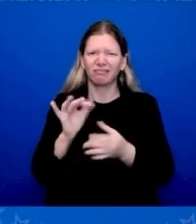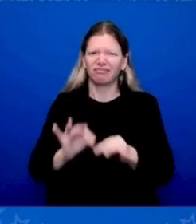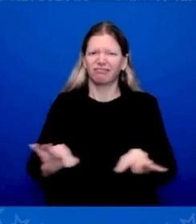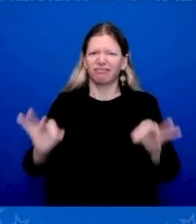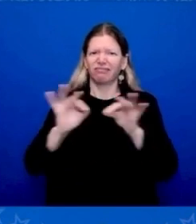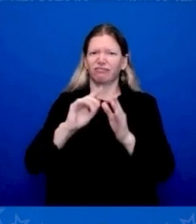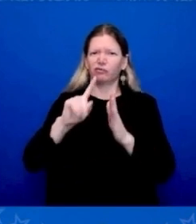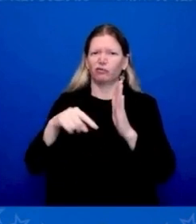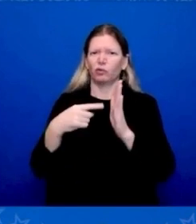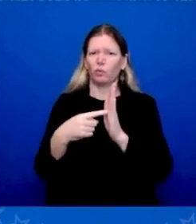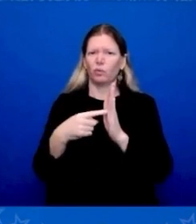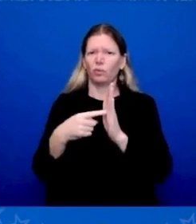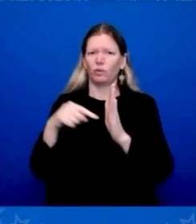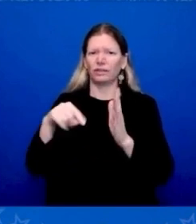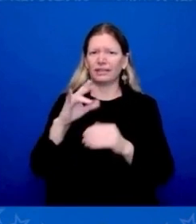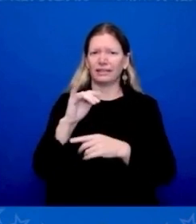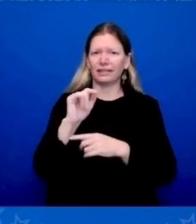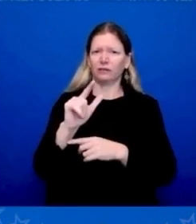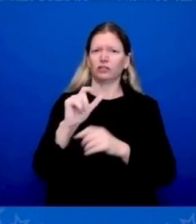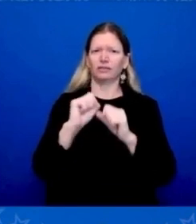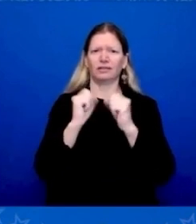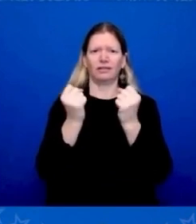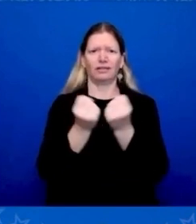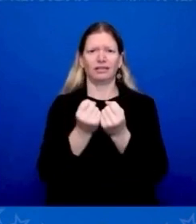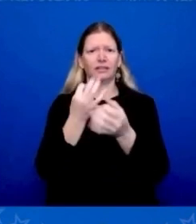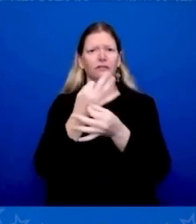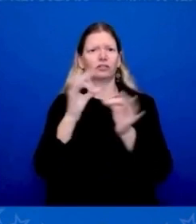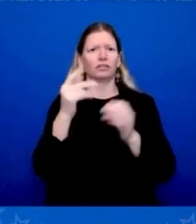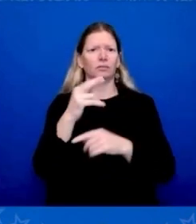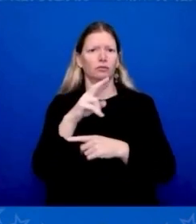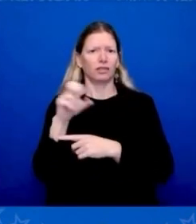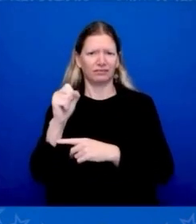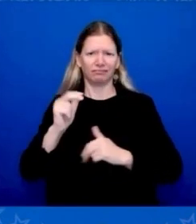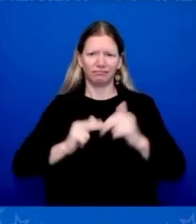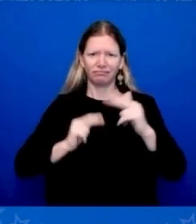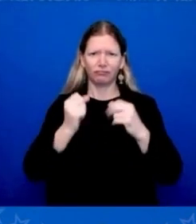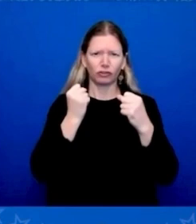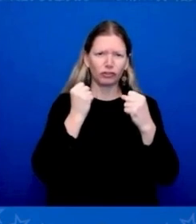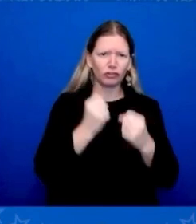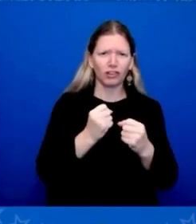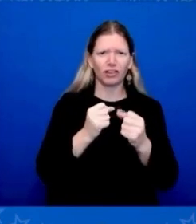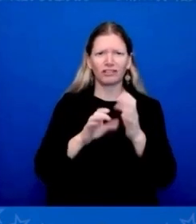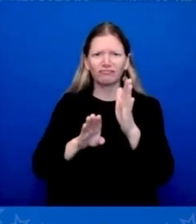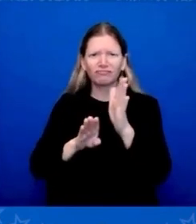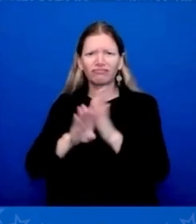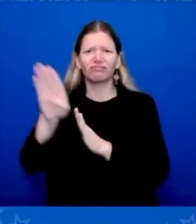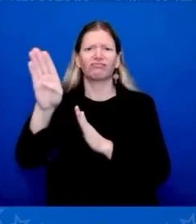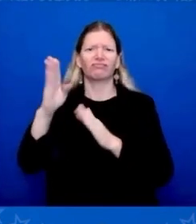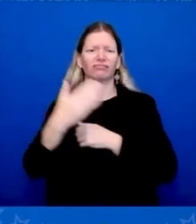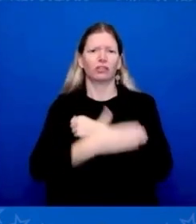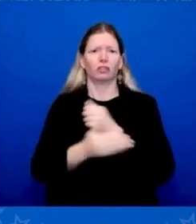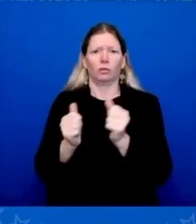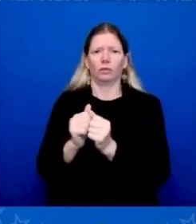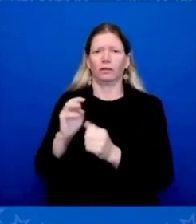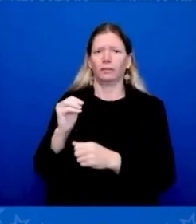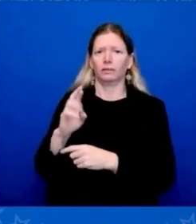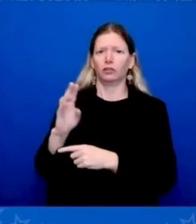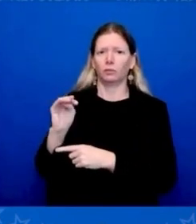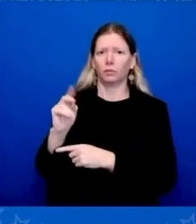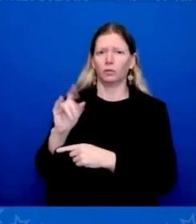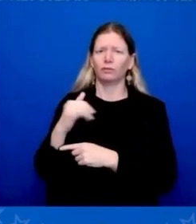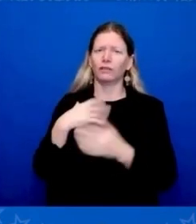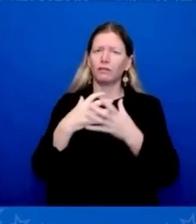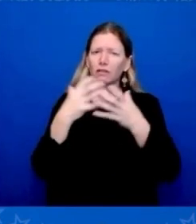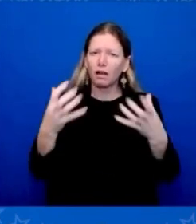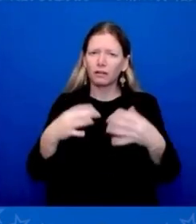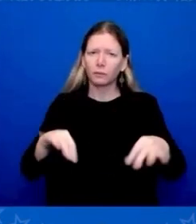gotten a lot of important work done, and I'm looking forward to another good day tomorrow here in Vietnam. And now I will take your